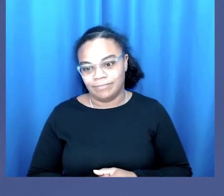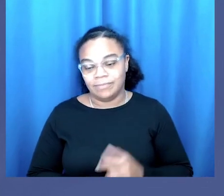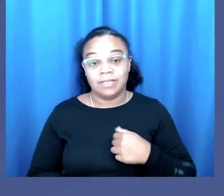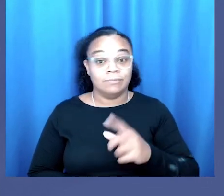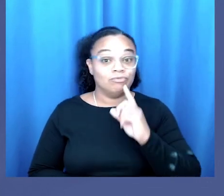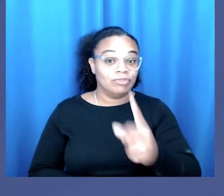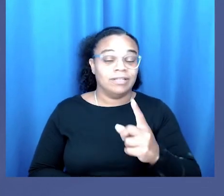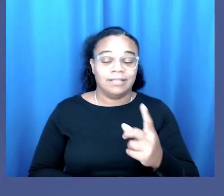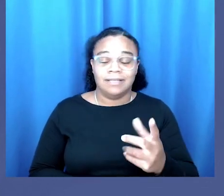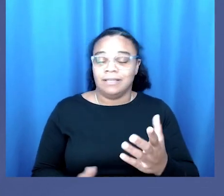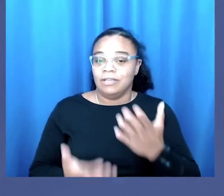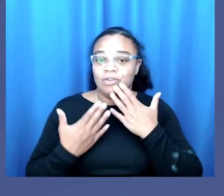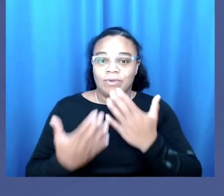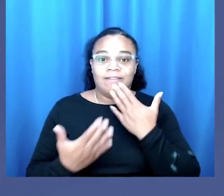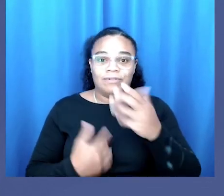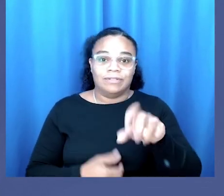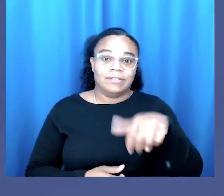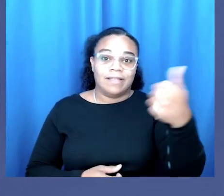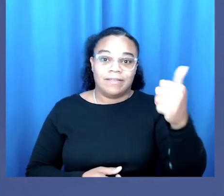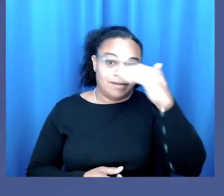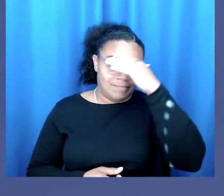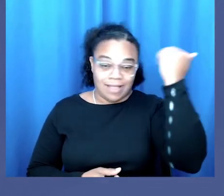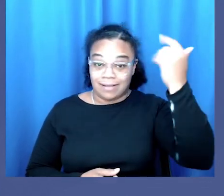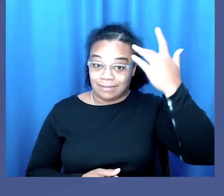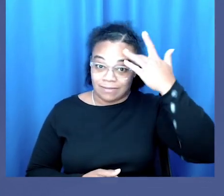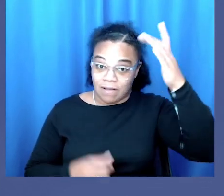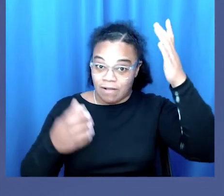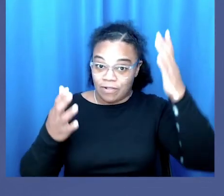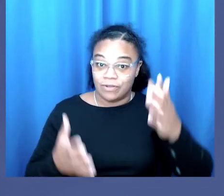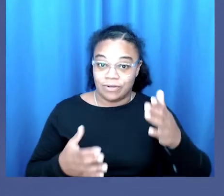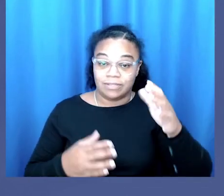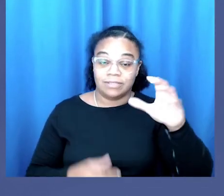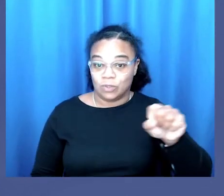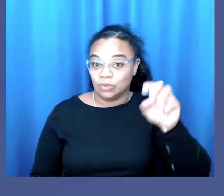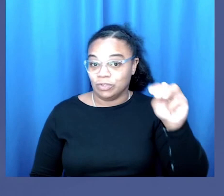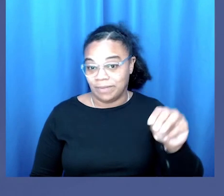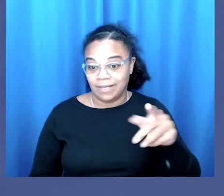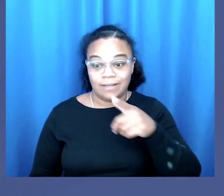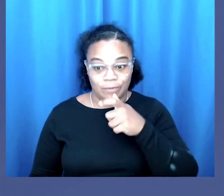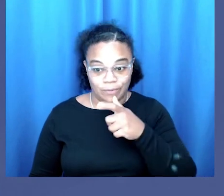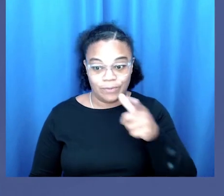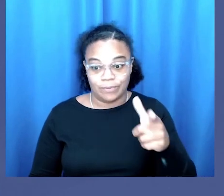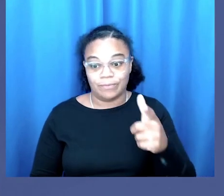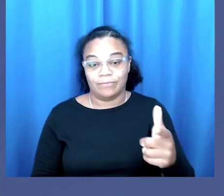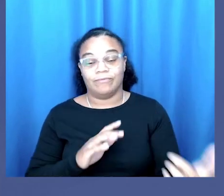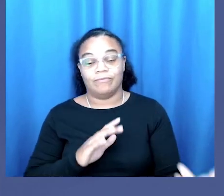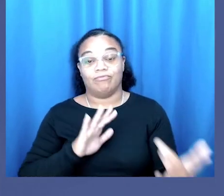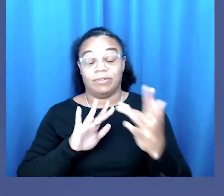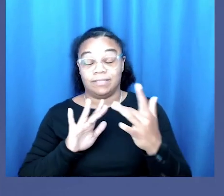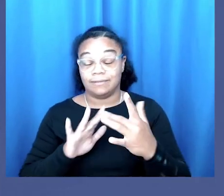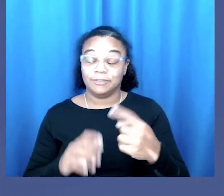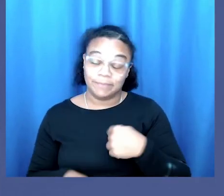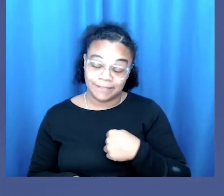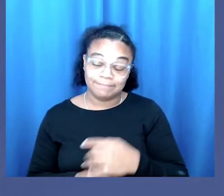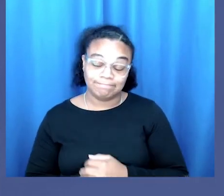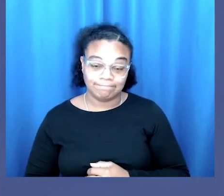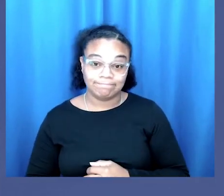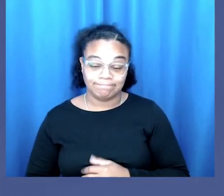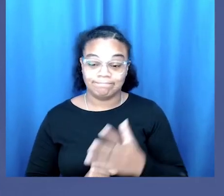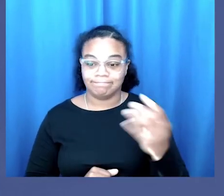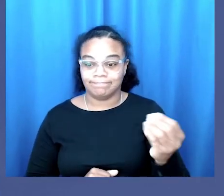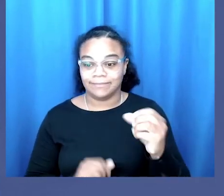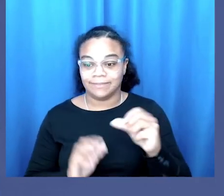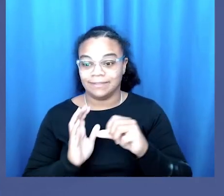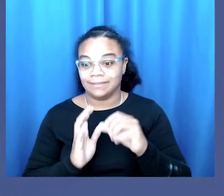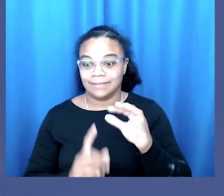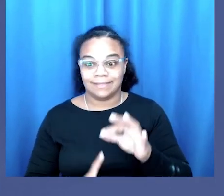um I'm really grateful to the other black scholars on social media who have reached out to me and